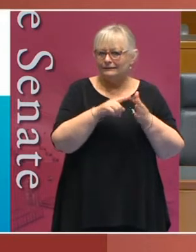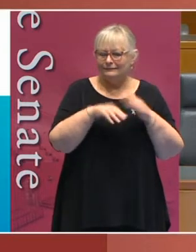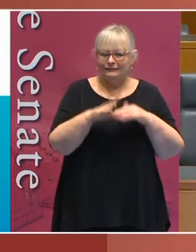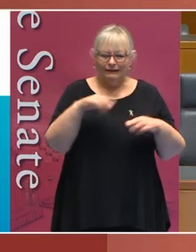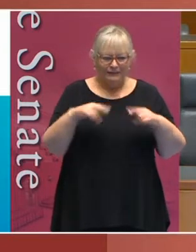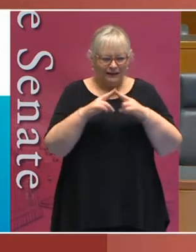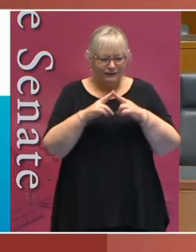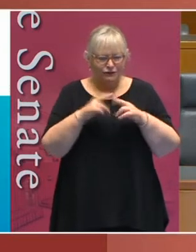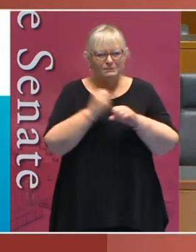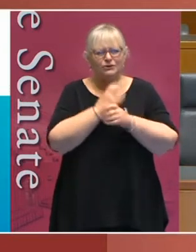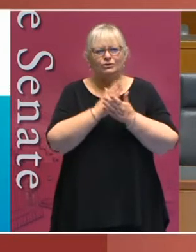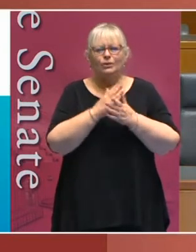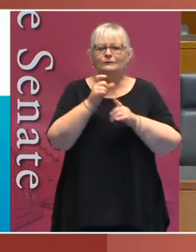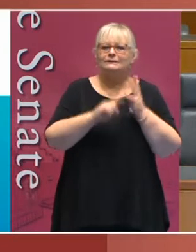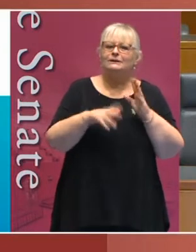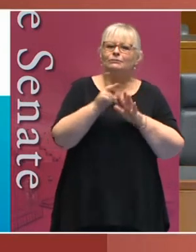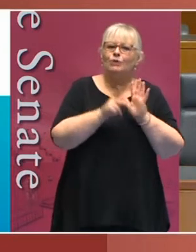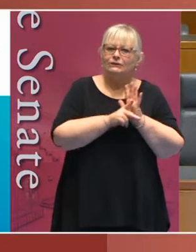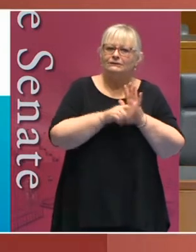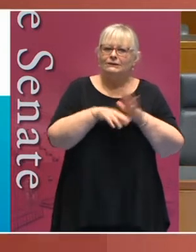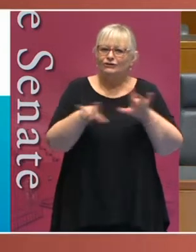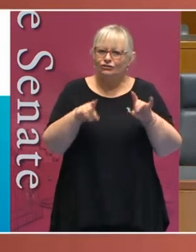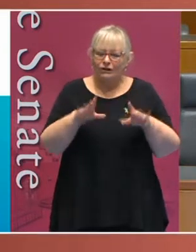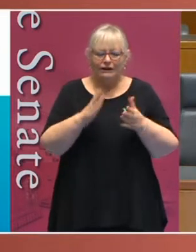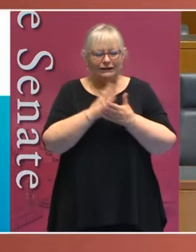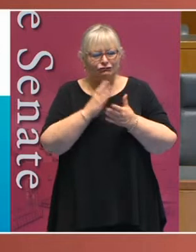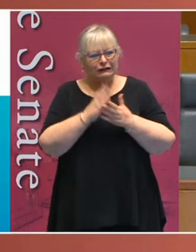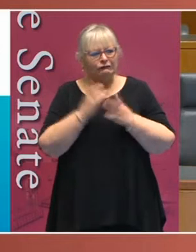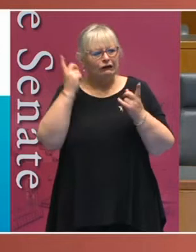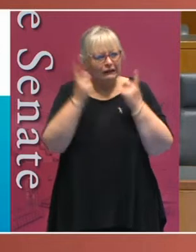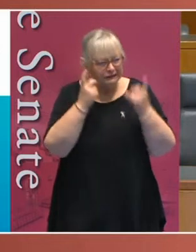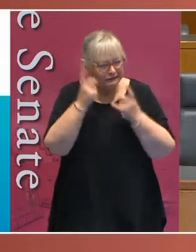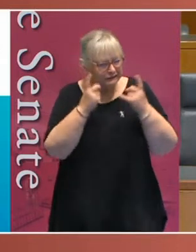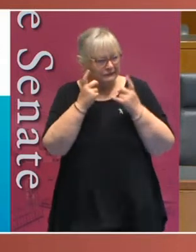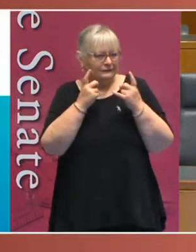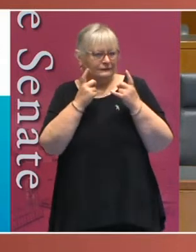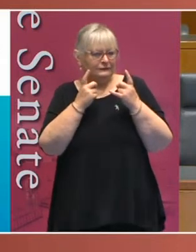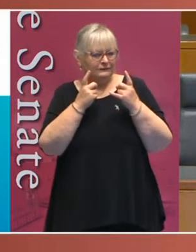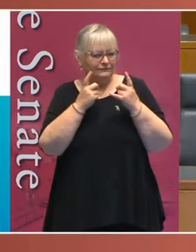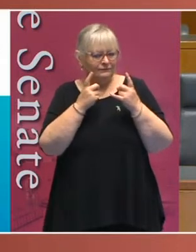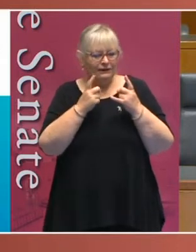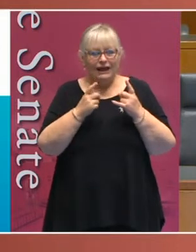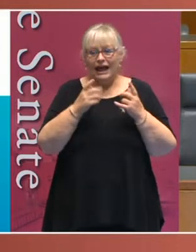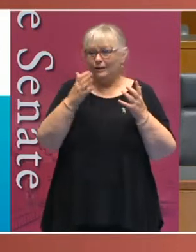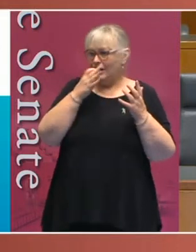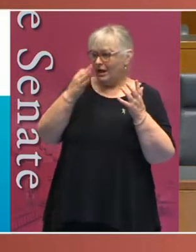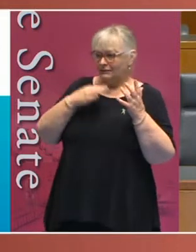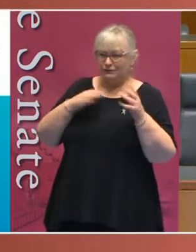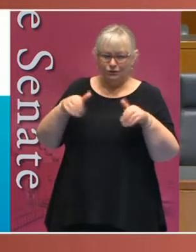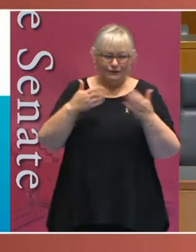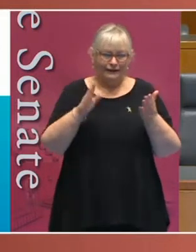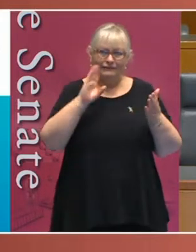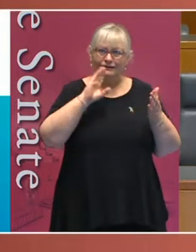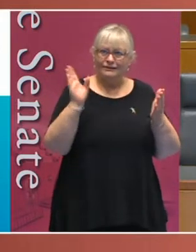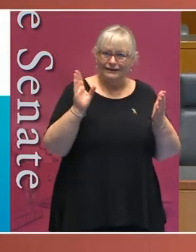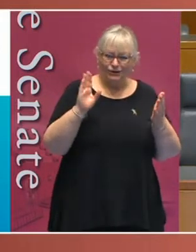that disability policy in Australia is rigorously considered, and to be asked to give a lecture on